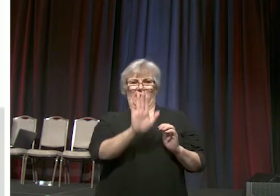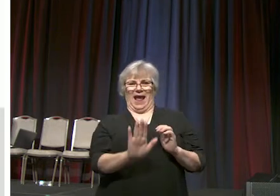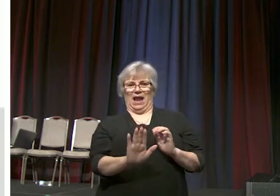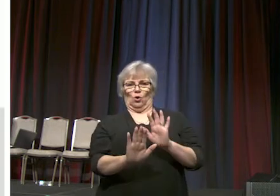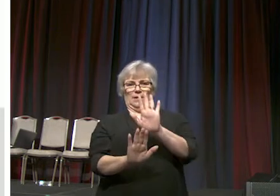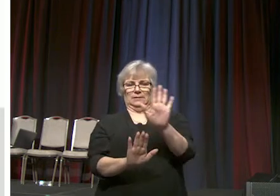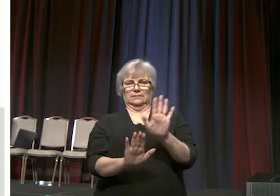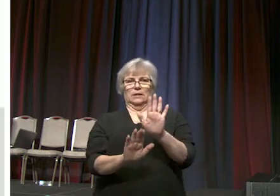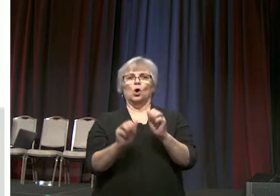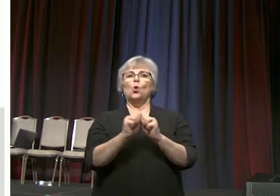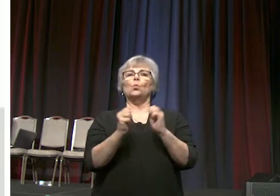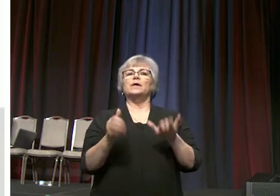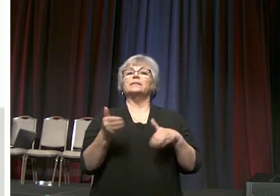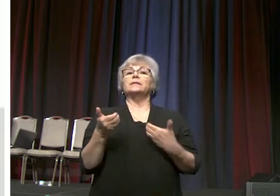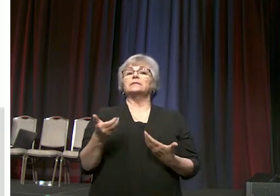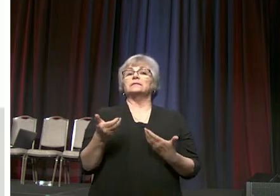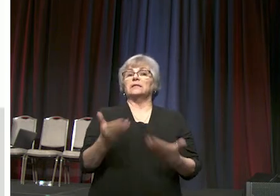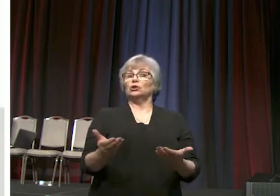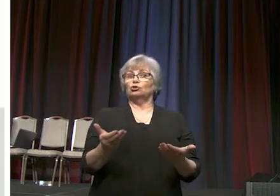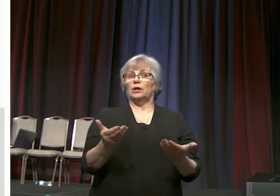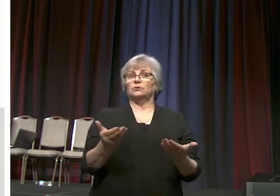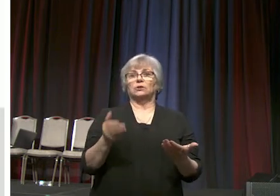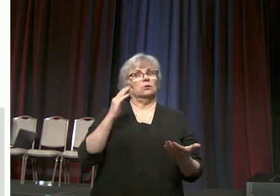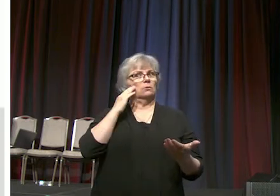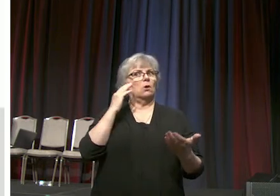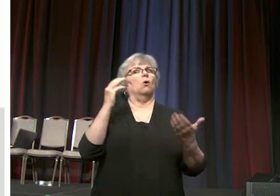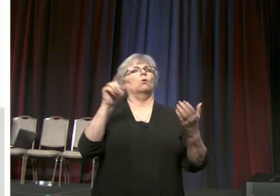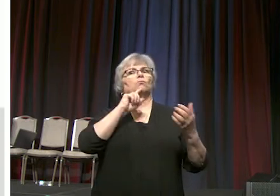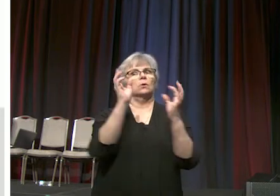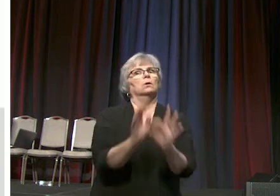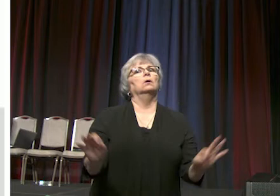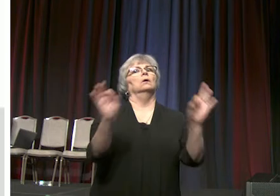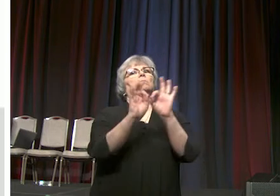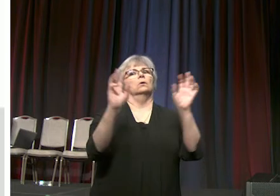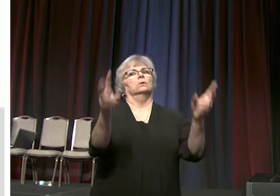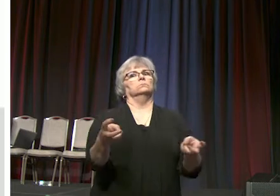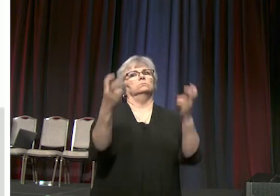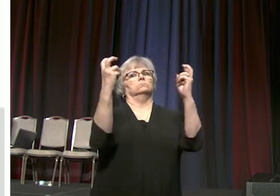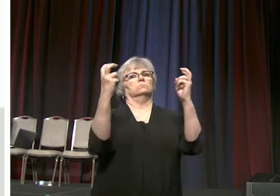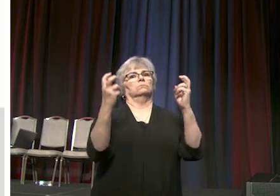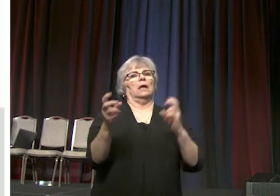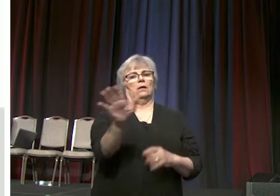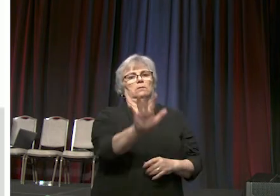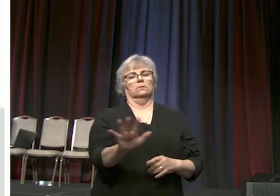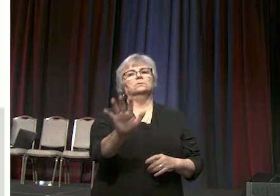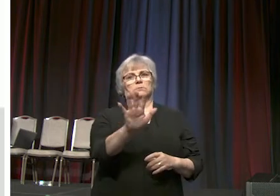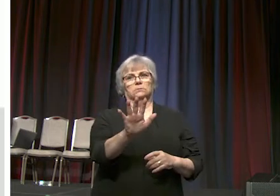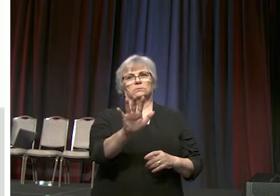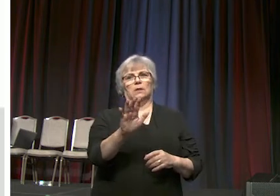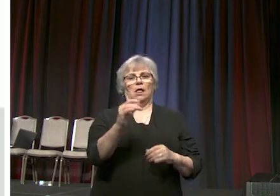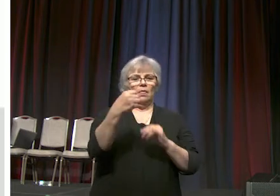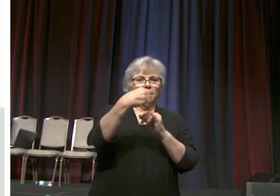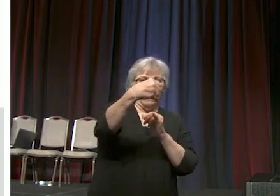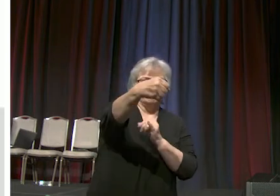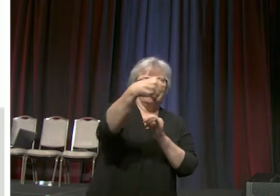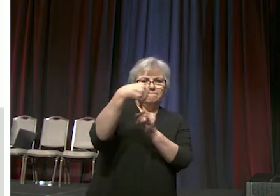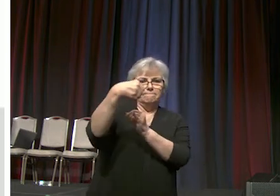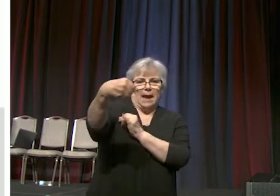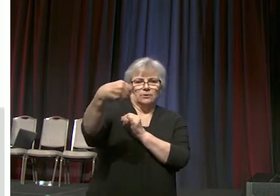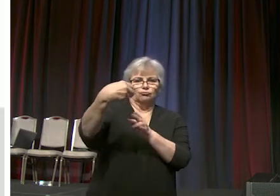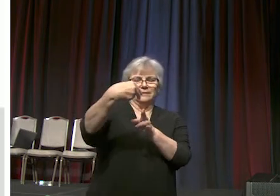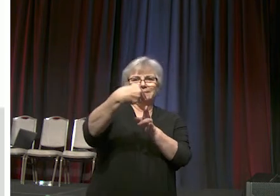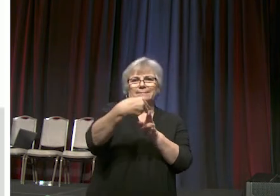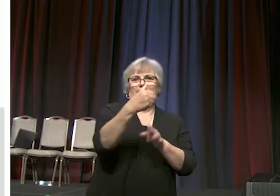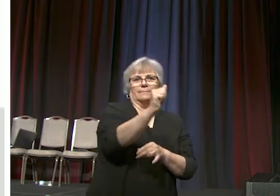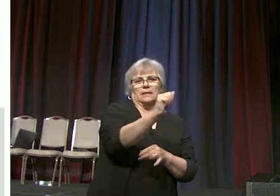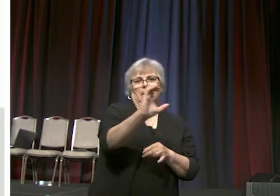suggestion and it's important for you to underscore that because the authority for determining the boundaries and names of the annual conferences